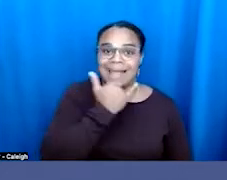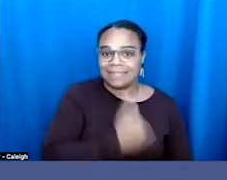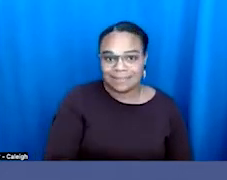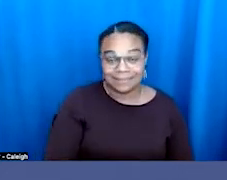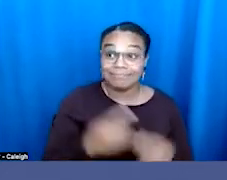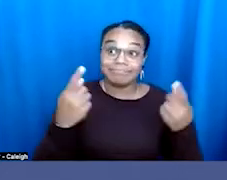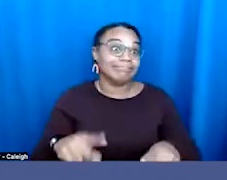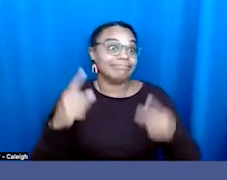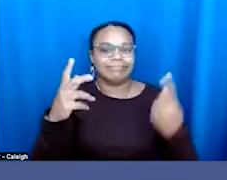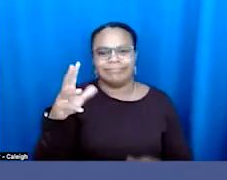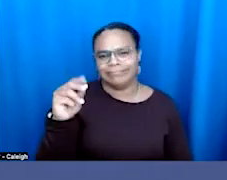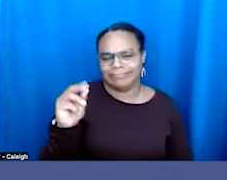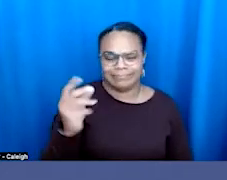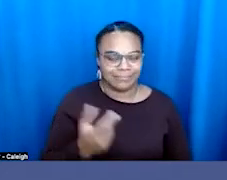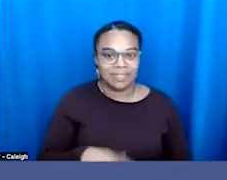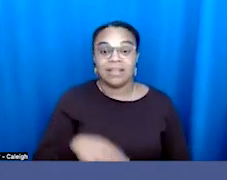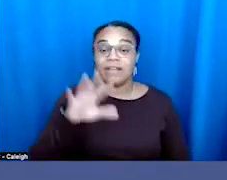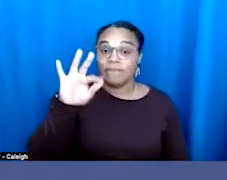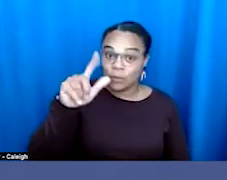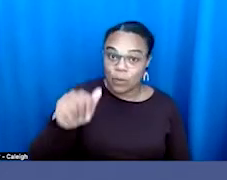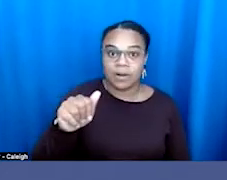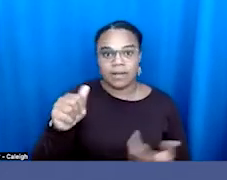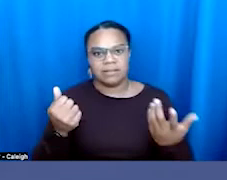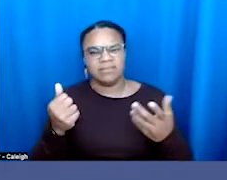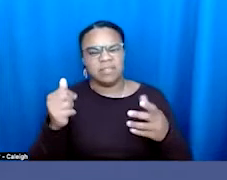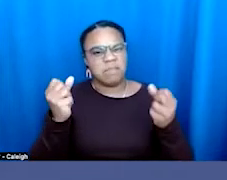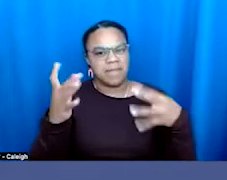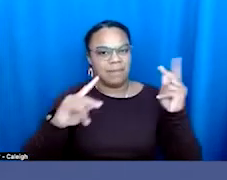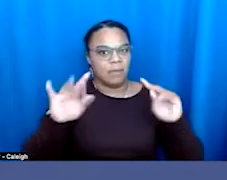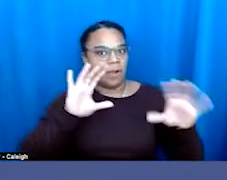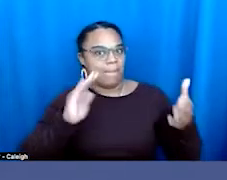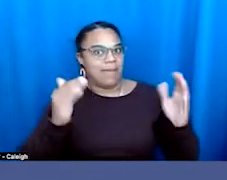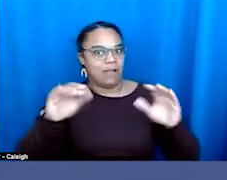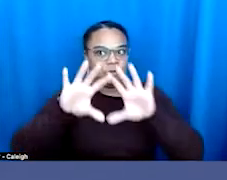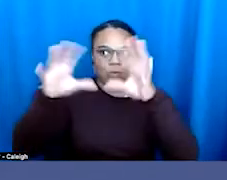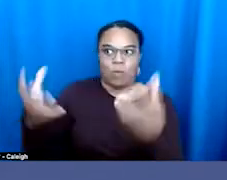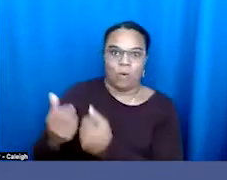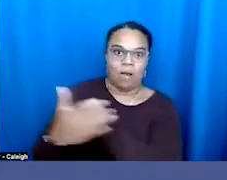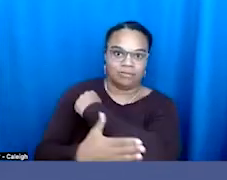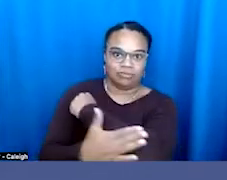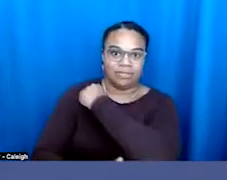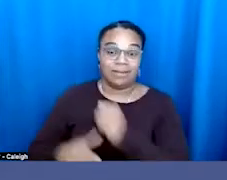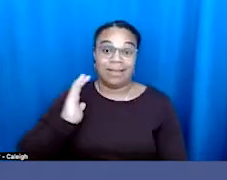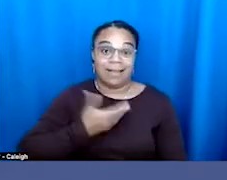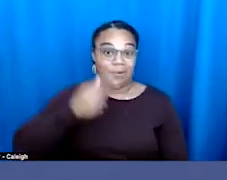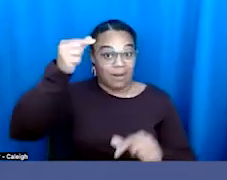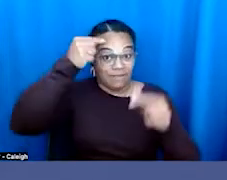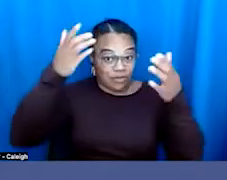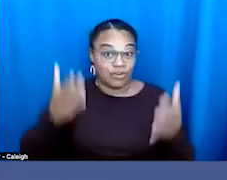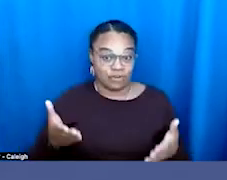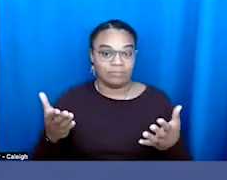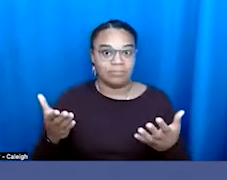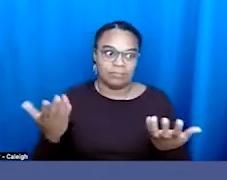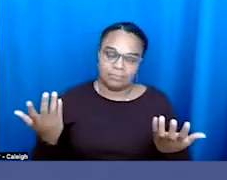a microcosm for the country. We have a governor who wants to be president and his path to the presidency is